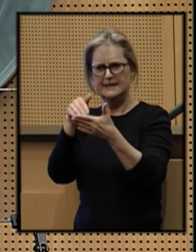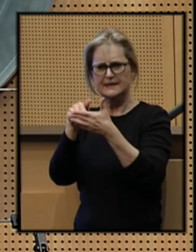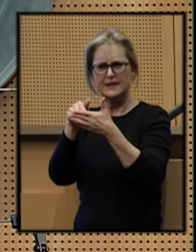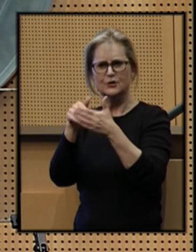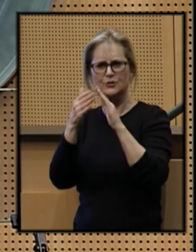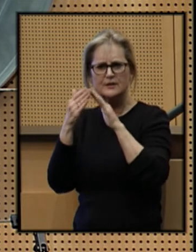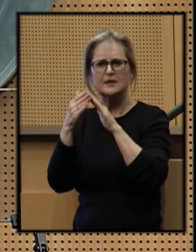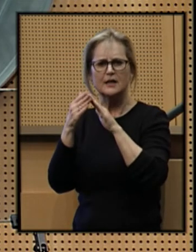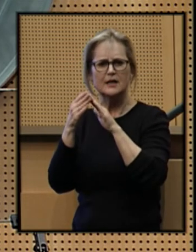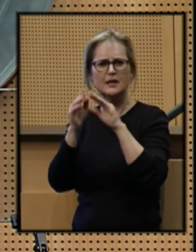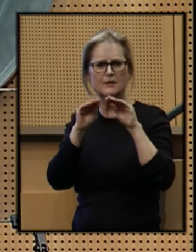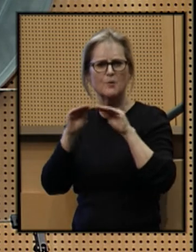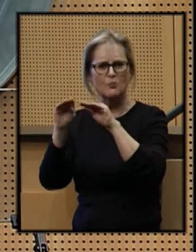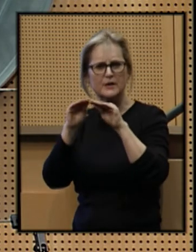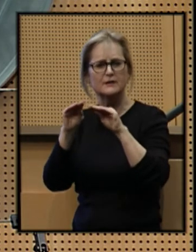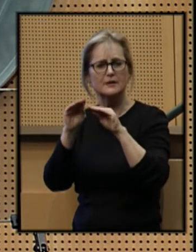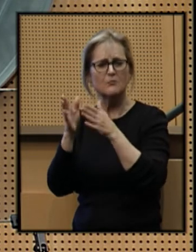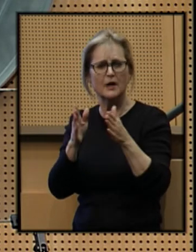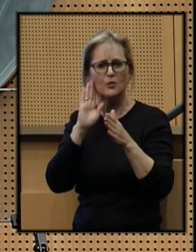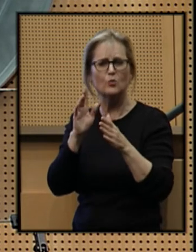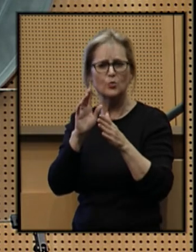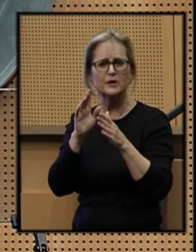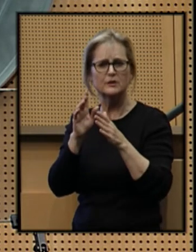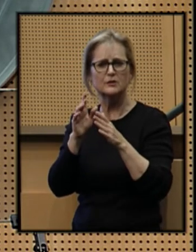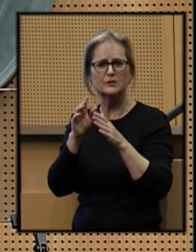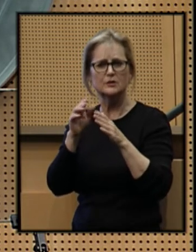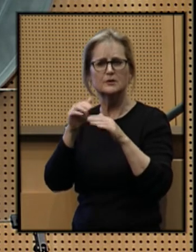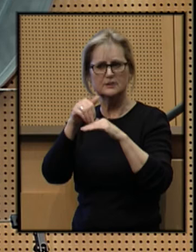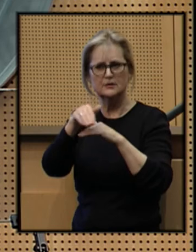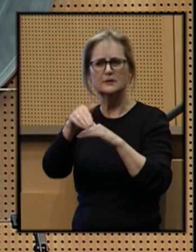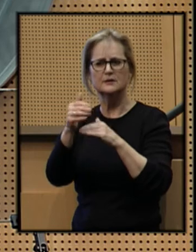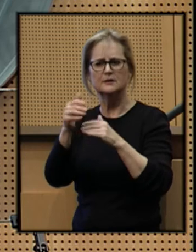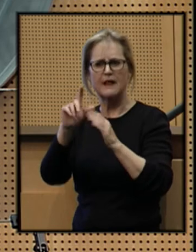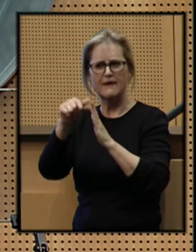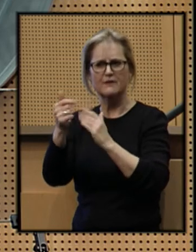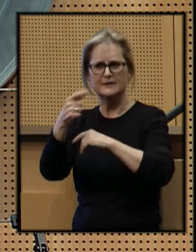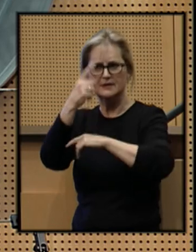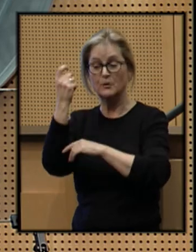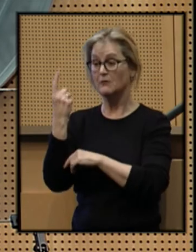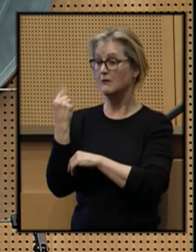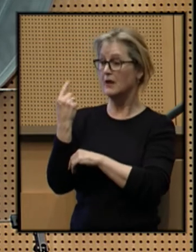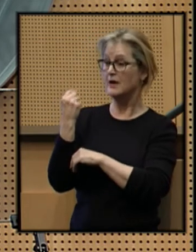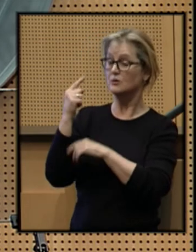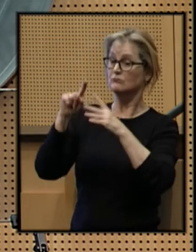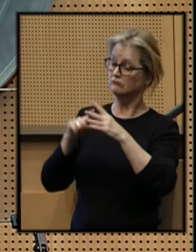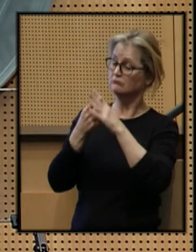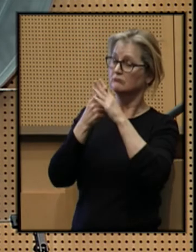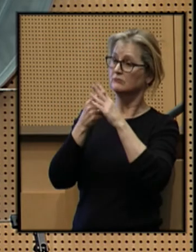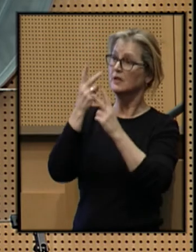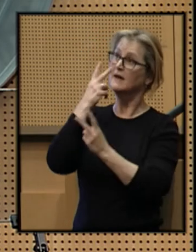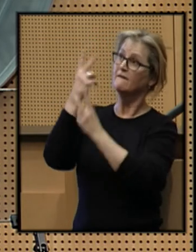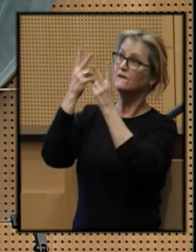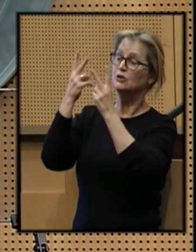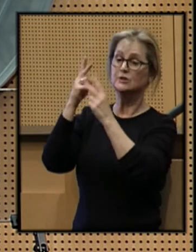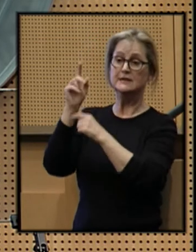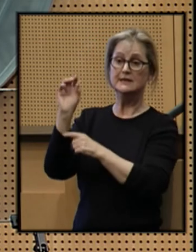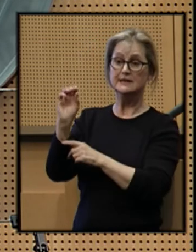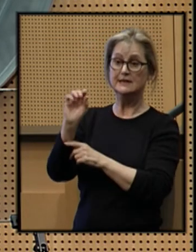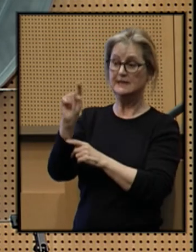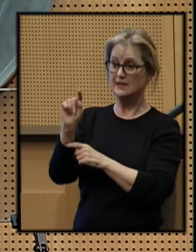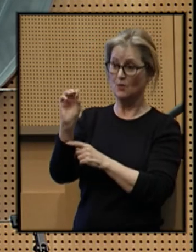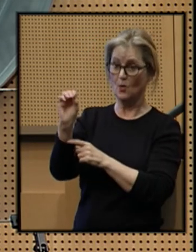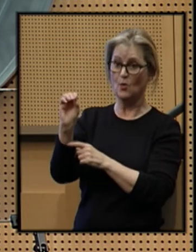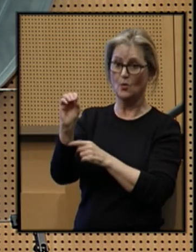mobility plan, which we will issue later this summer. Last year, by launching Vision Zero, an